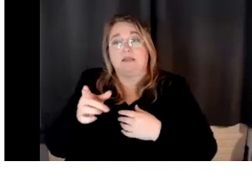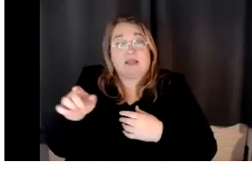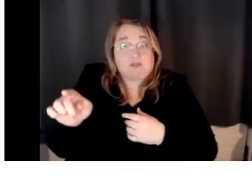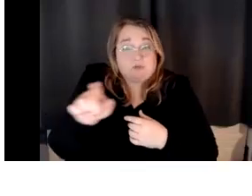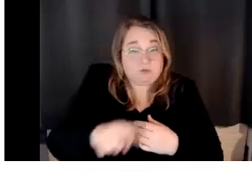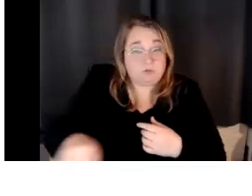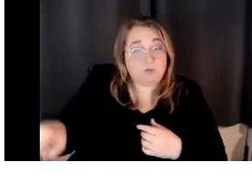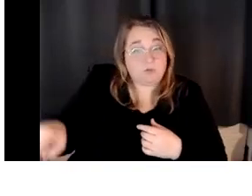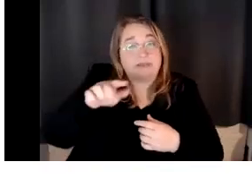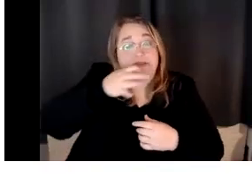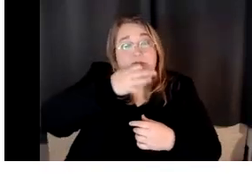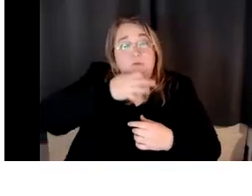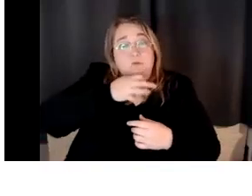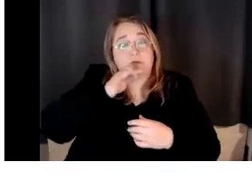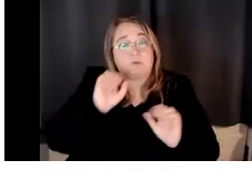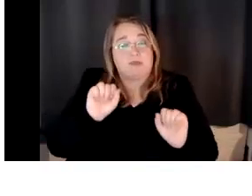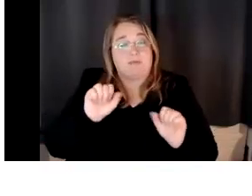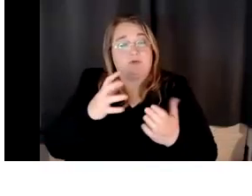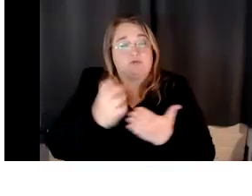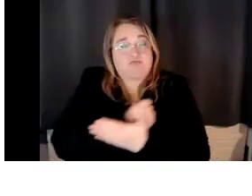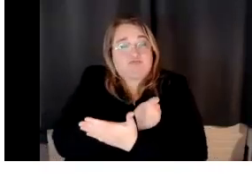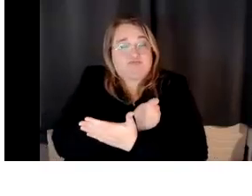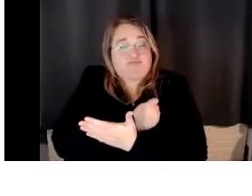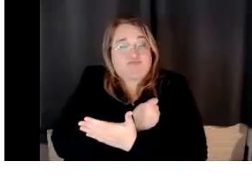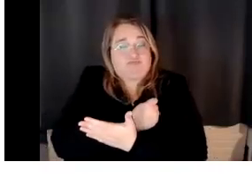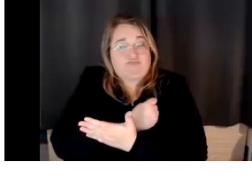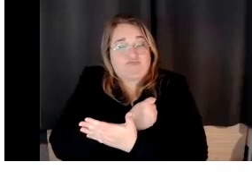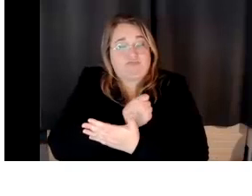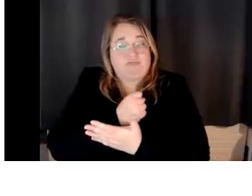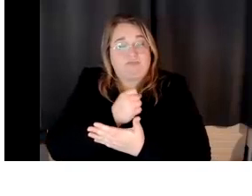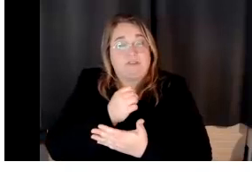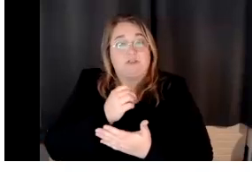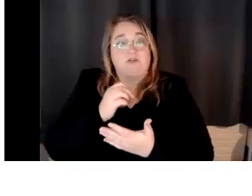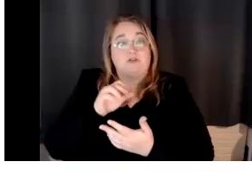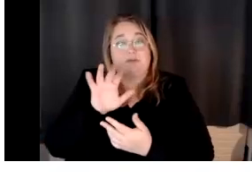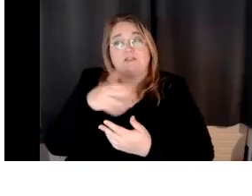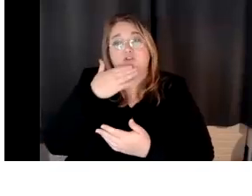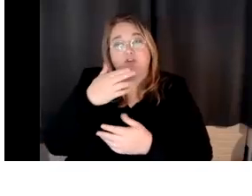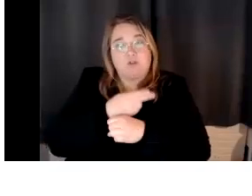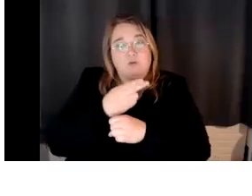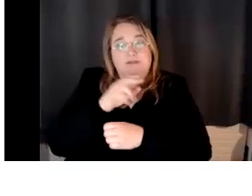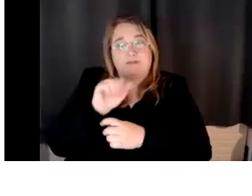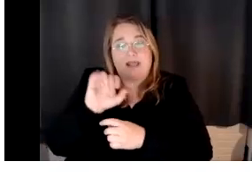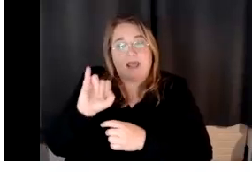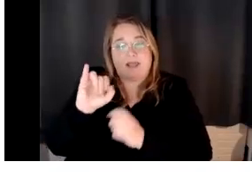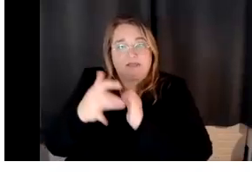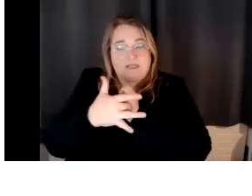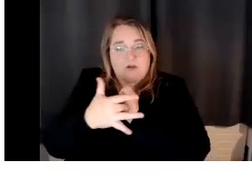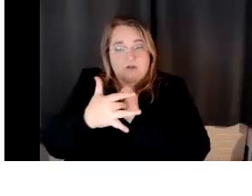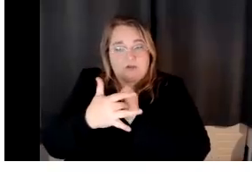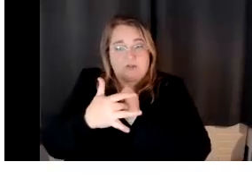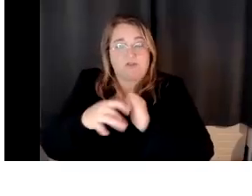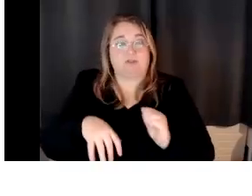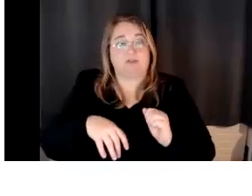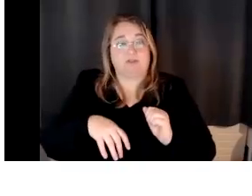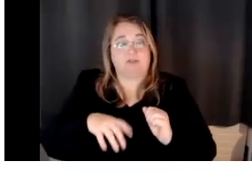uh, I think it's a good use of the AI technology there. And then, like I say, uh, Ria Waller is working